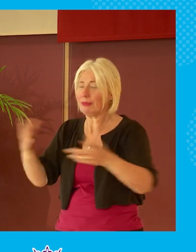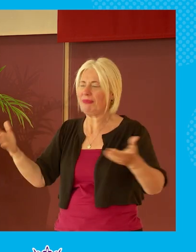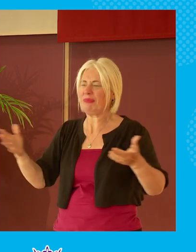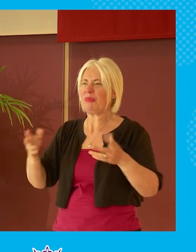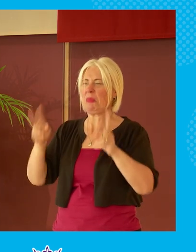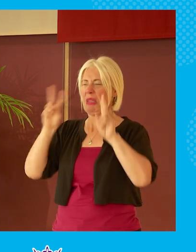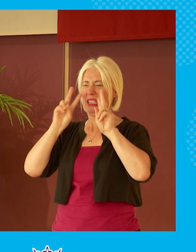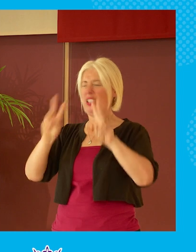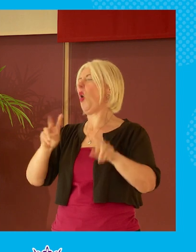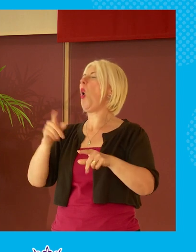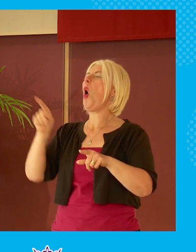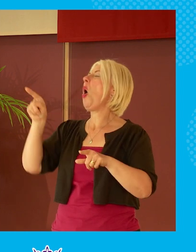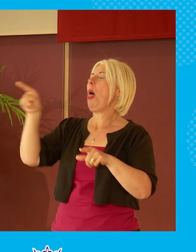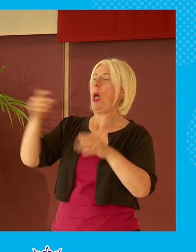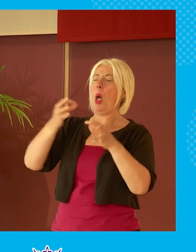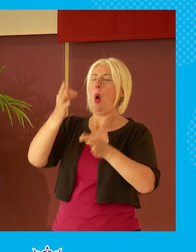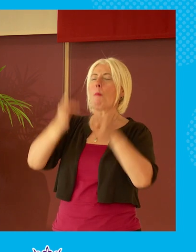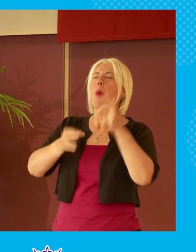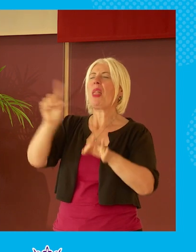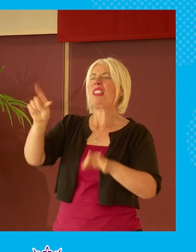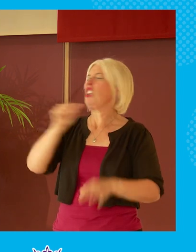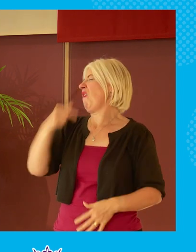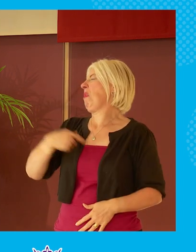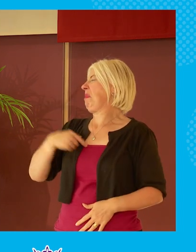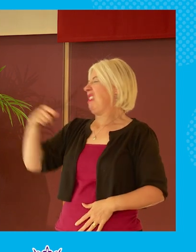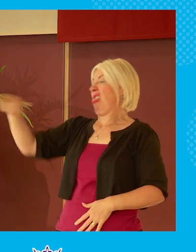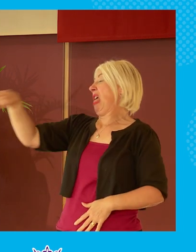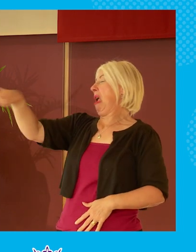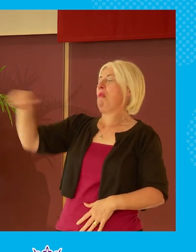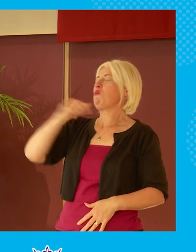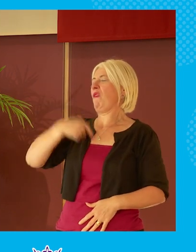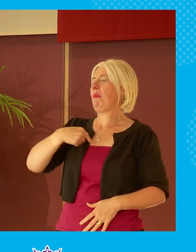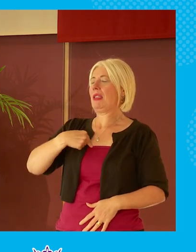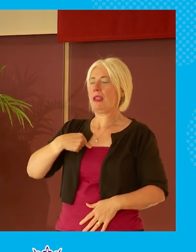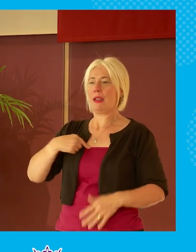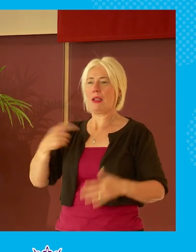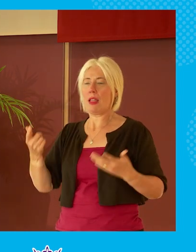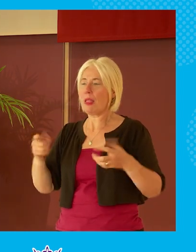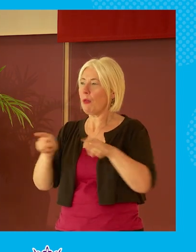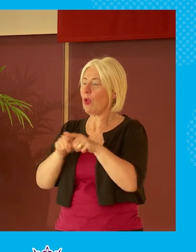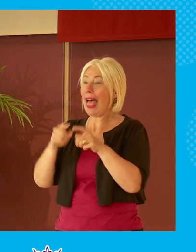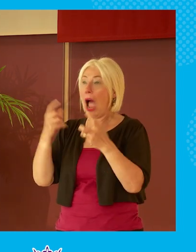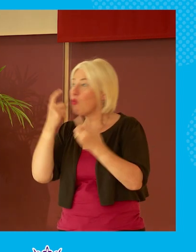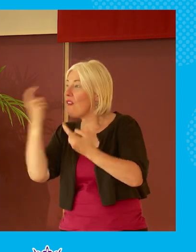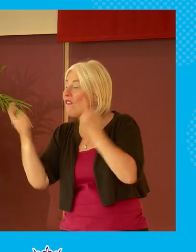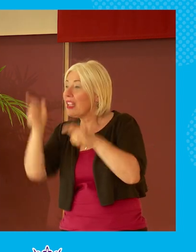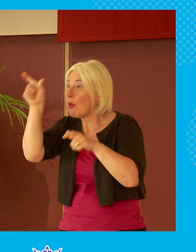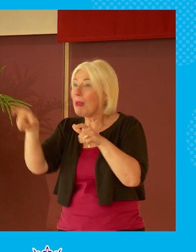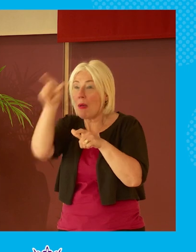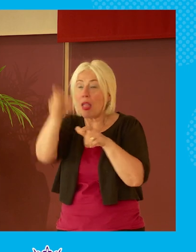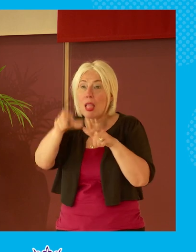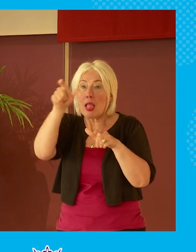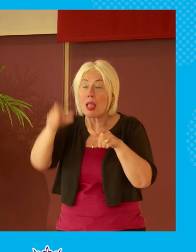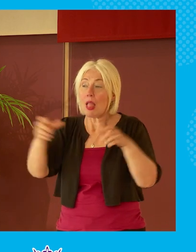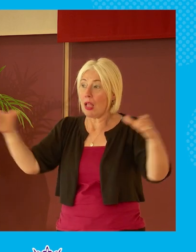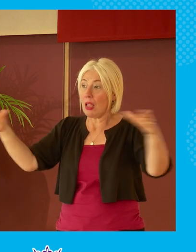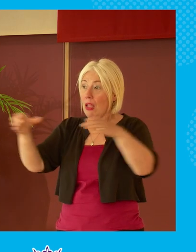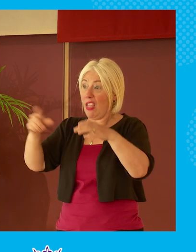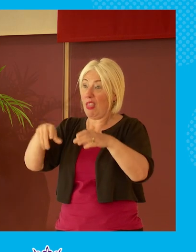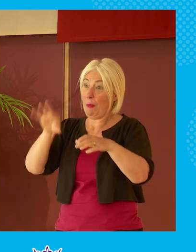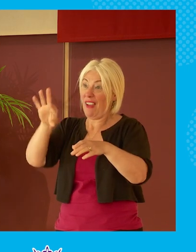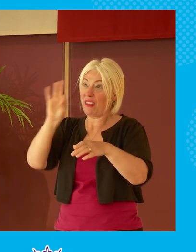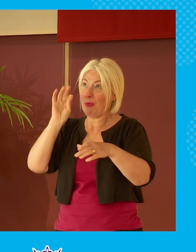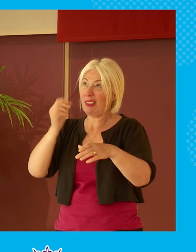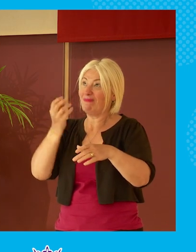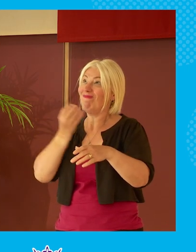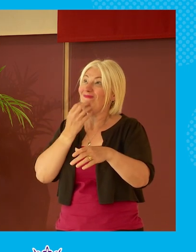as something for somebody else and it's also a problem then when parties go to try and find candidates they're they're picking from the weirdos you know the people who